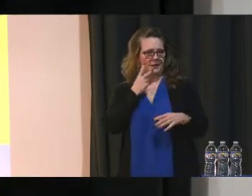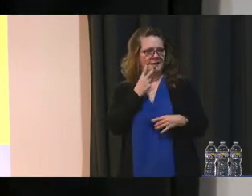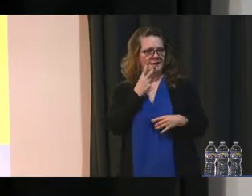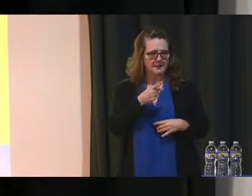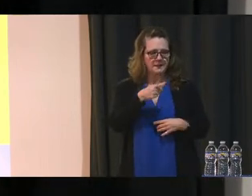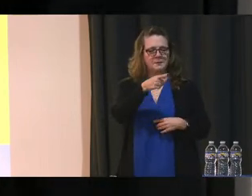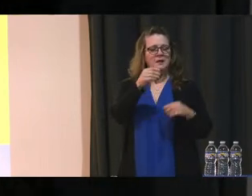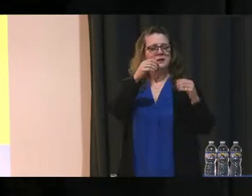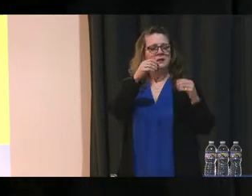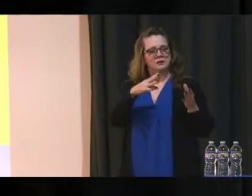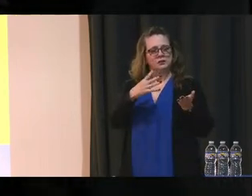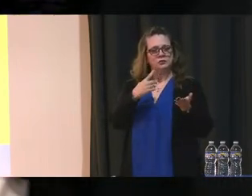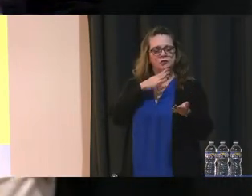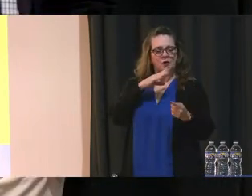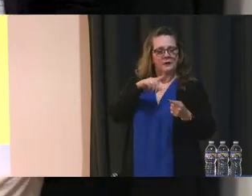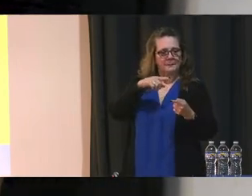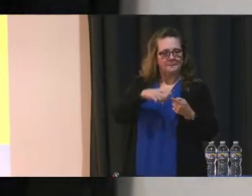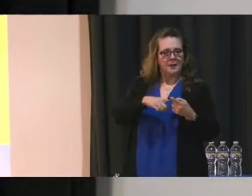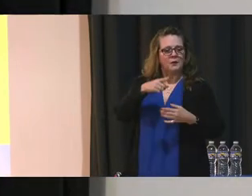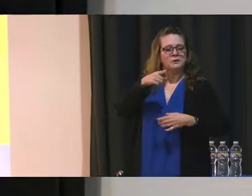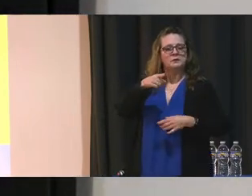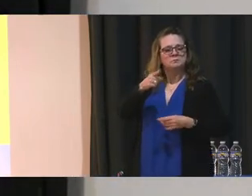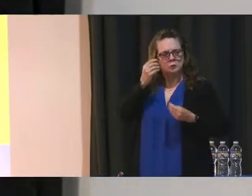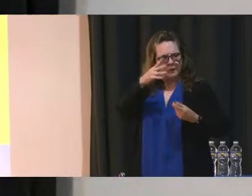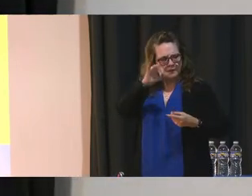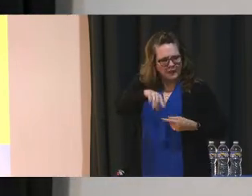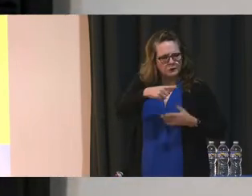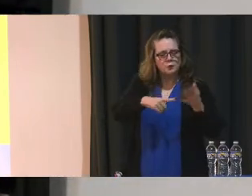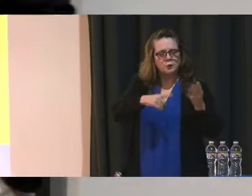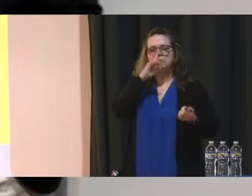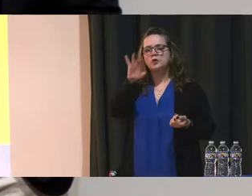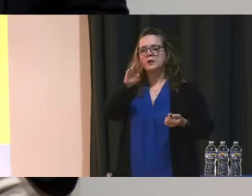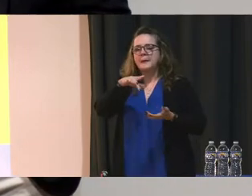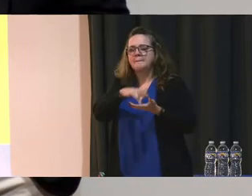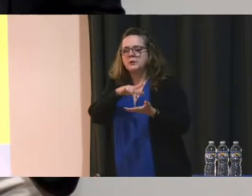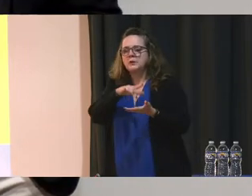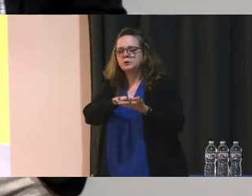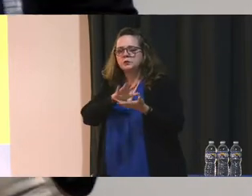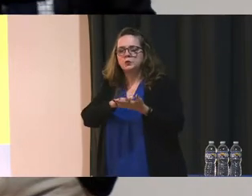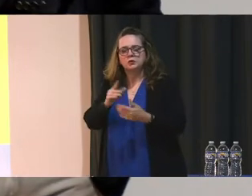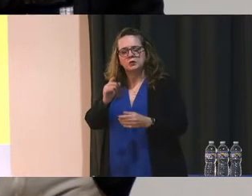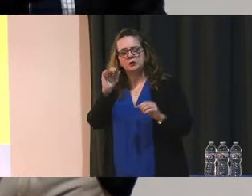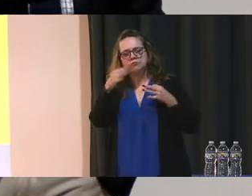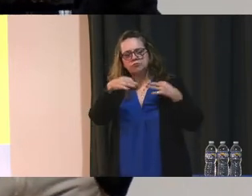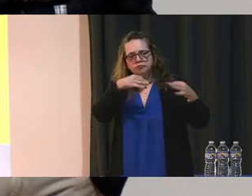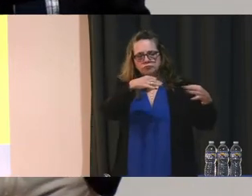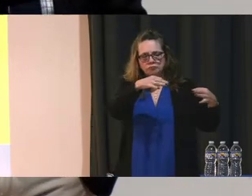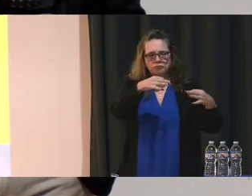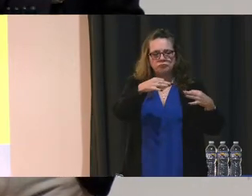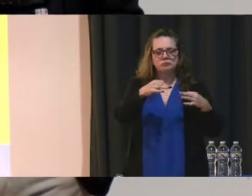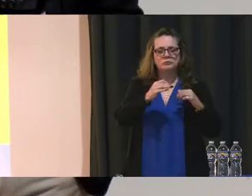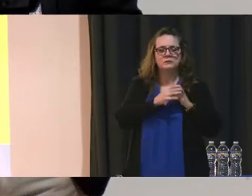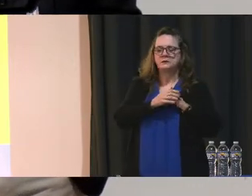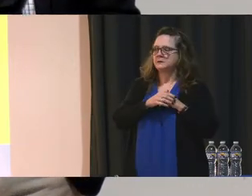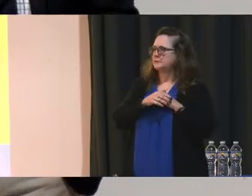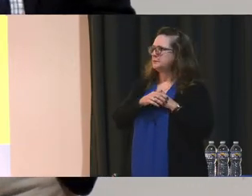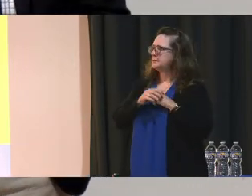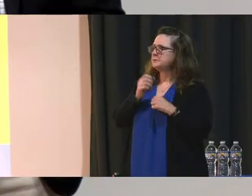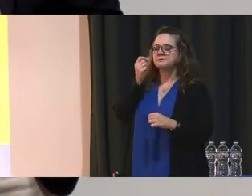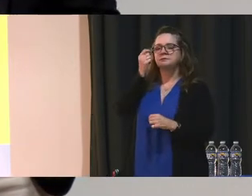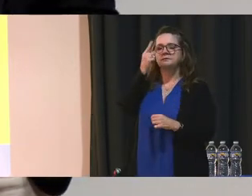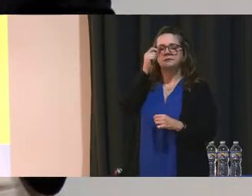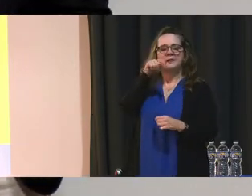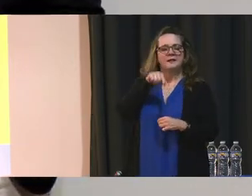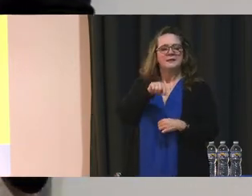referring to, this is what it should look like in a middle school to a fifth grade class. This is a sixth grade social